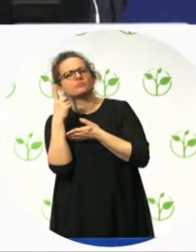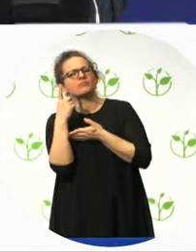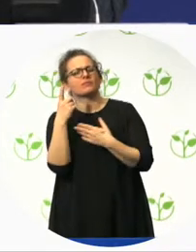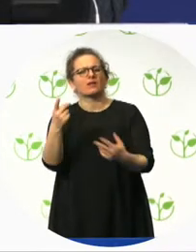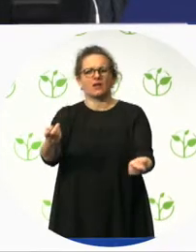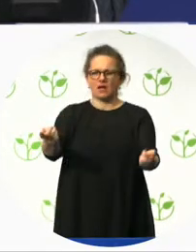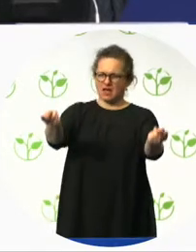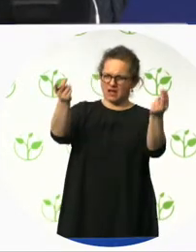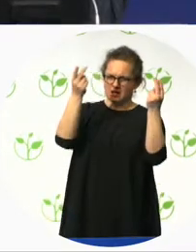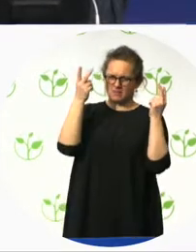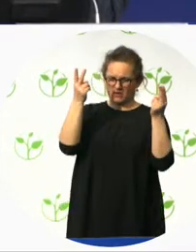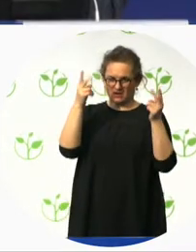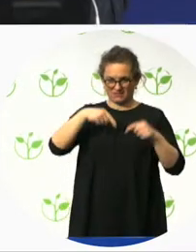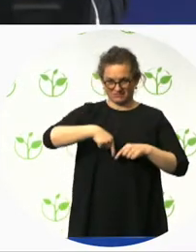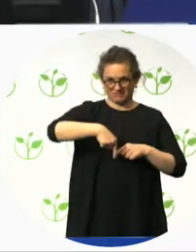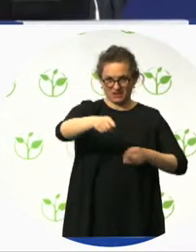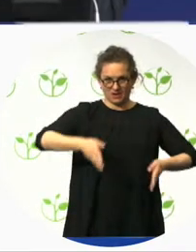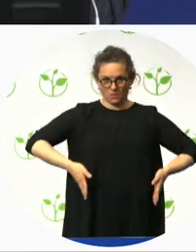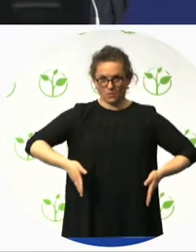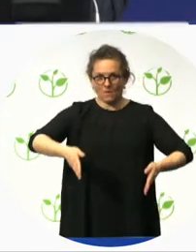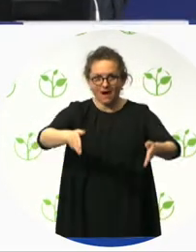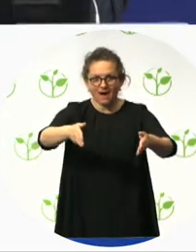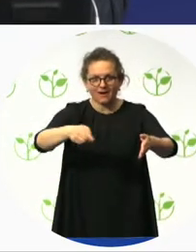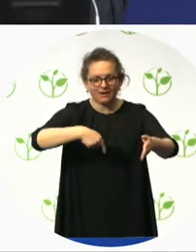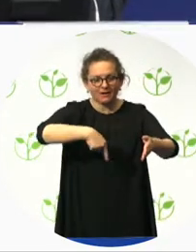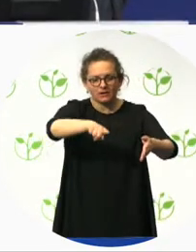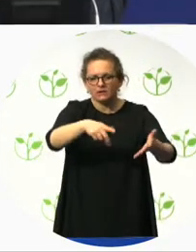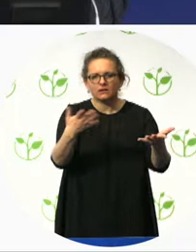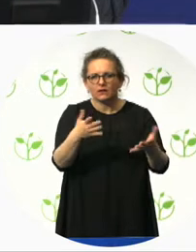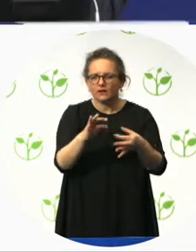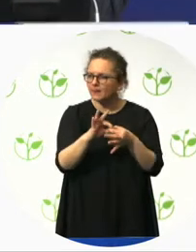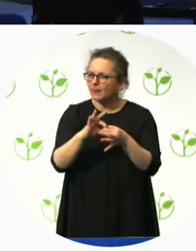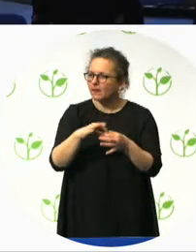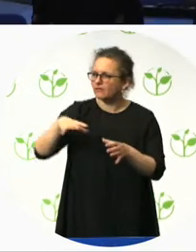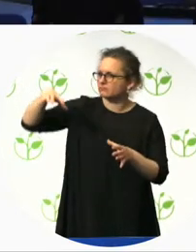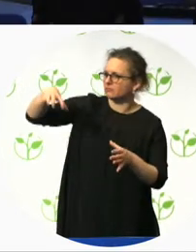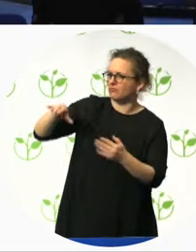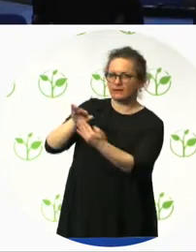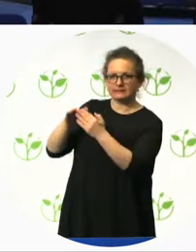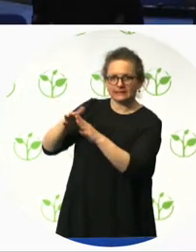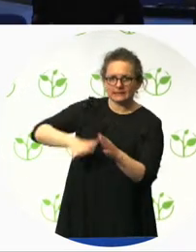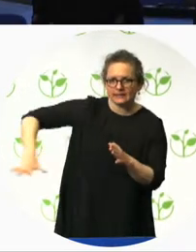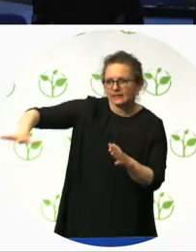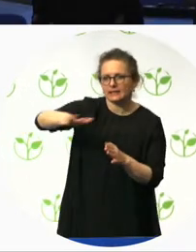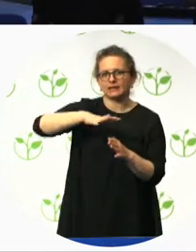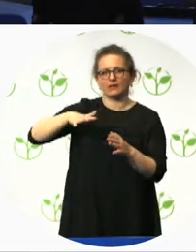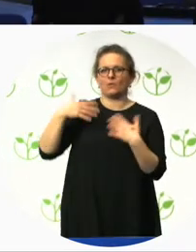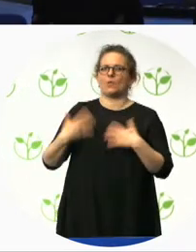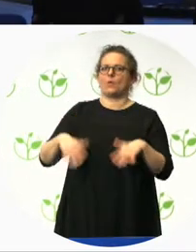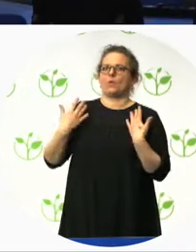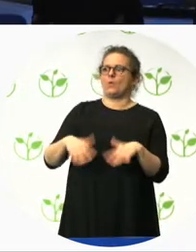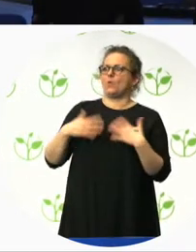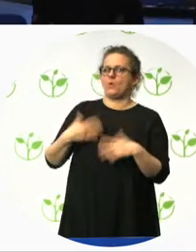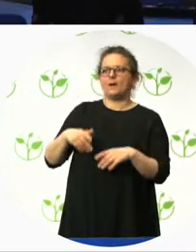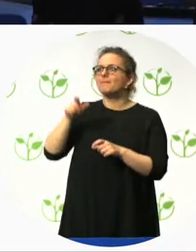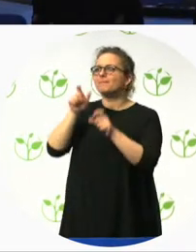people using those paths and that is like a control from the public. It is